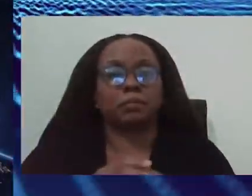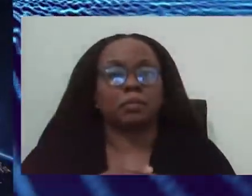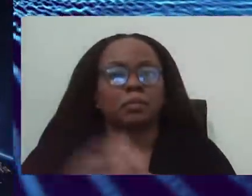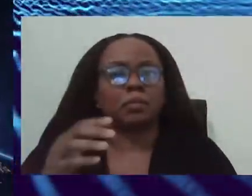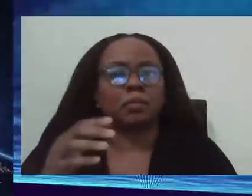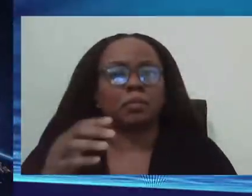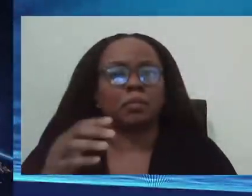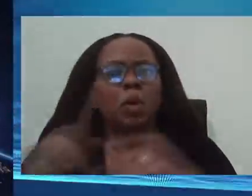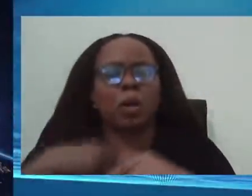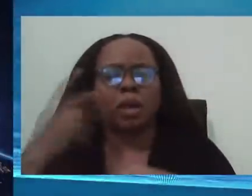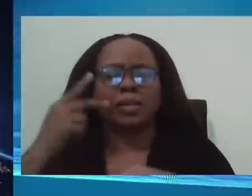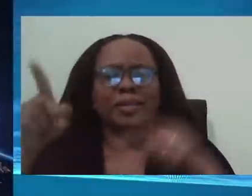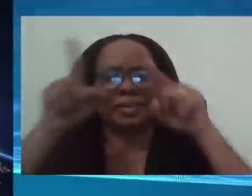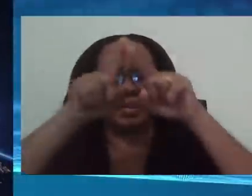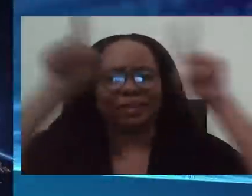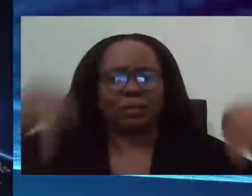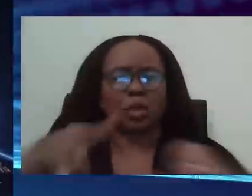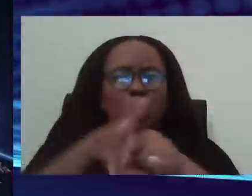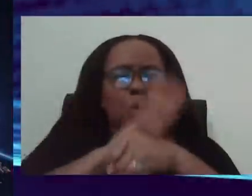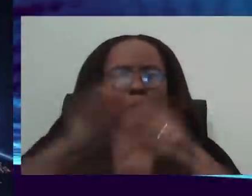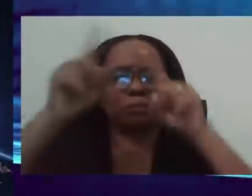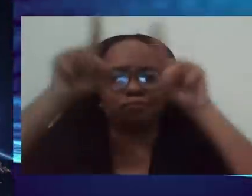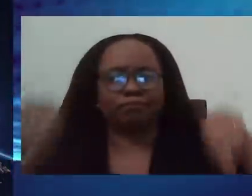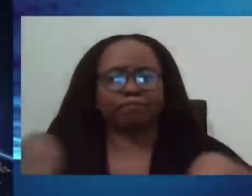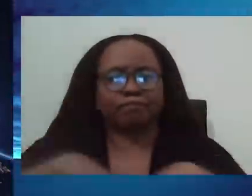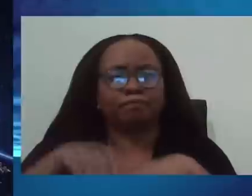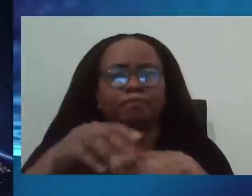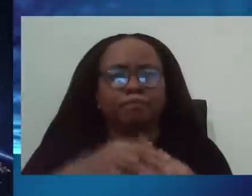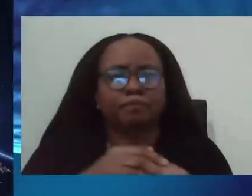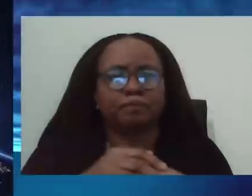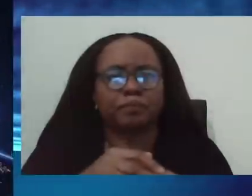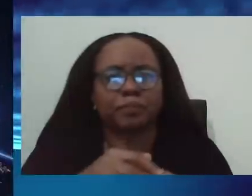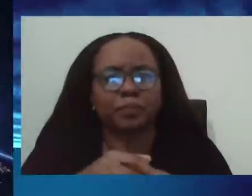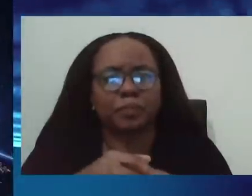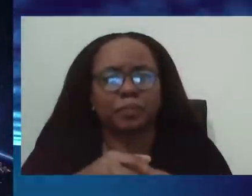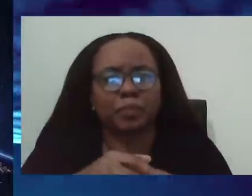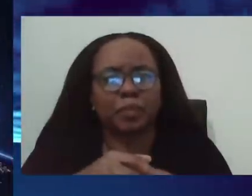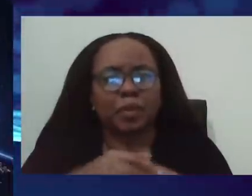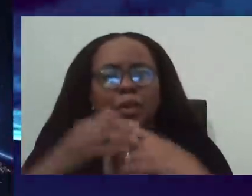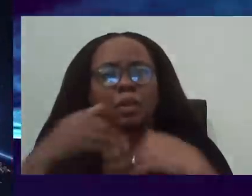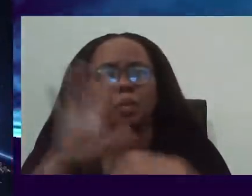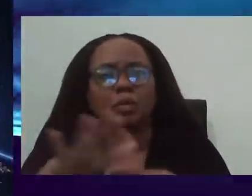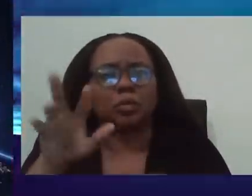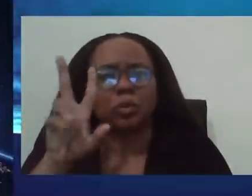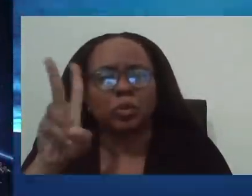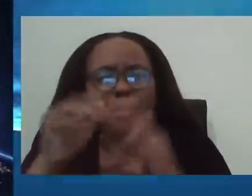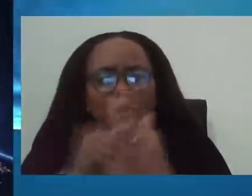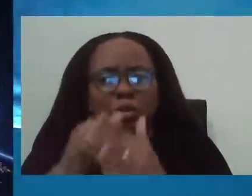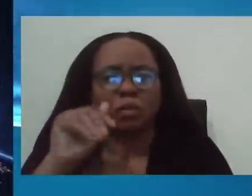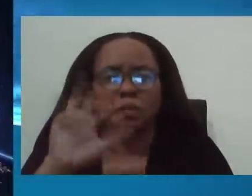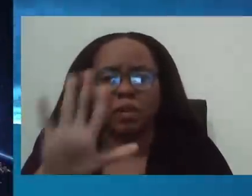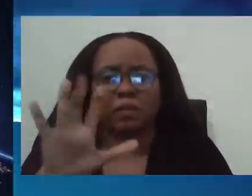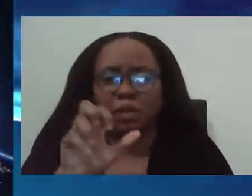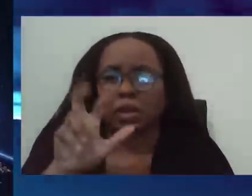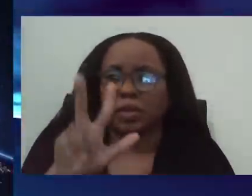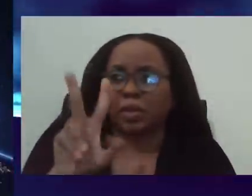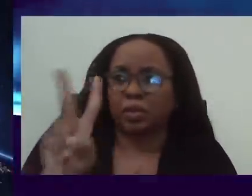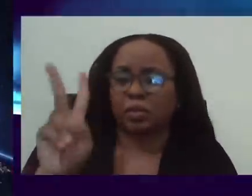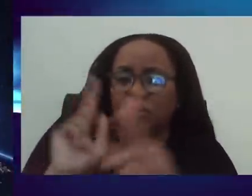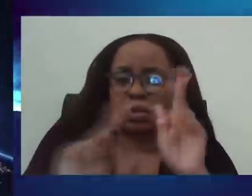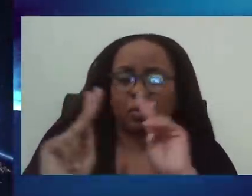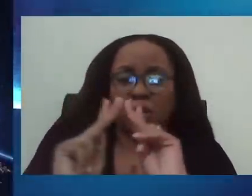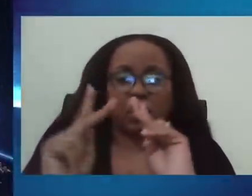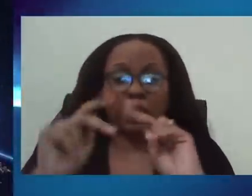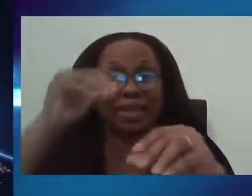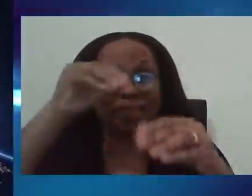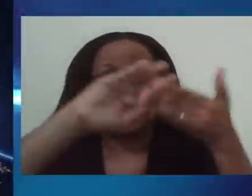2,532 persons in community. So that's 2,532 persons in community.